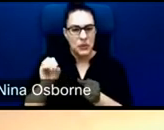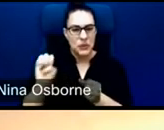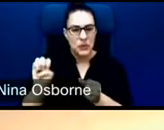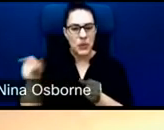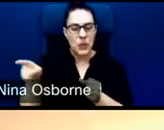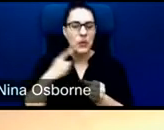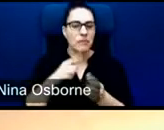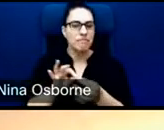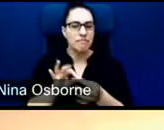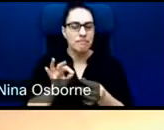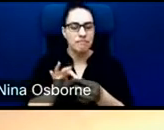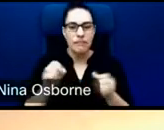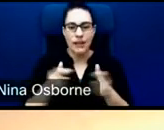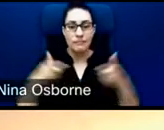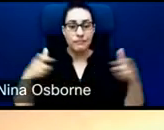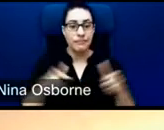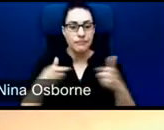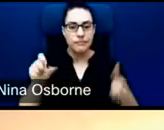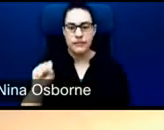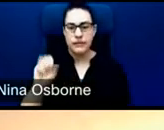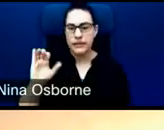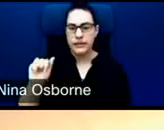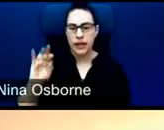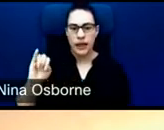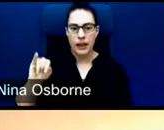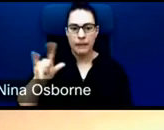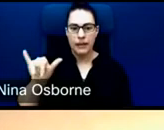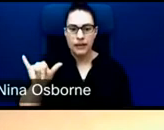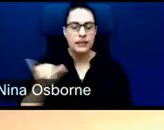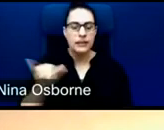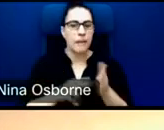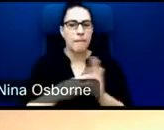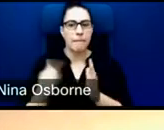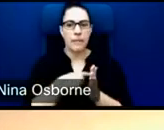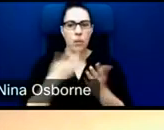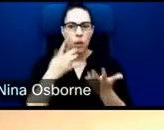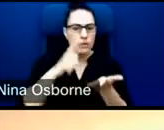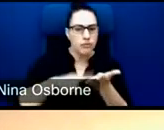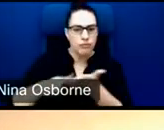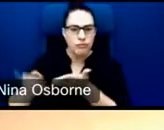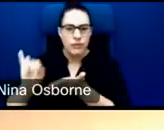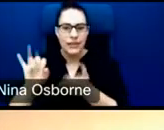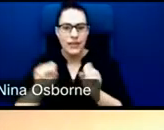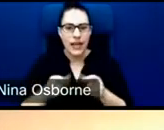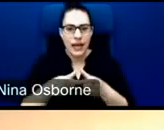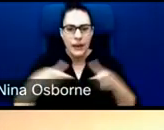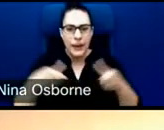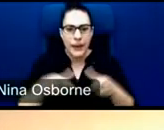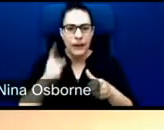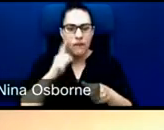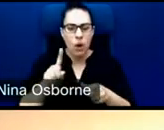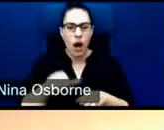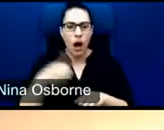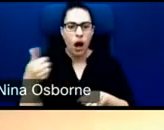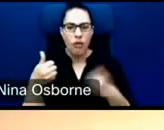at different projects that we invest in or investment opportunities and see that they can be scalable and achievable in other markets or that we can